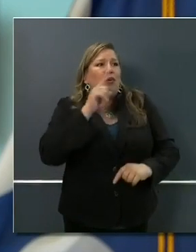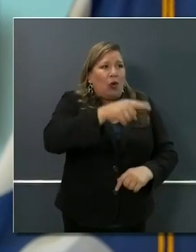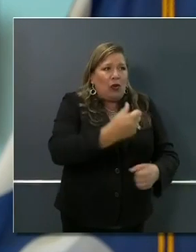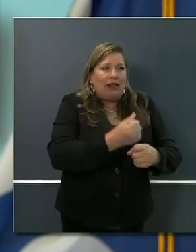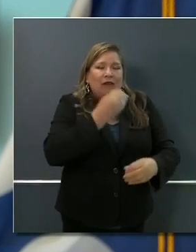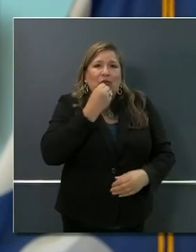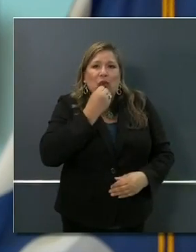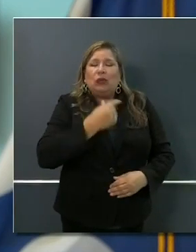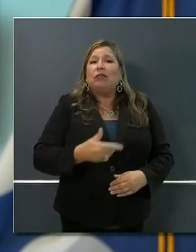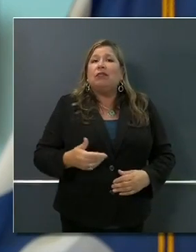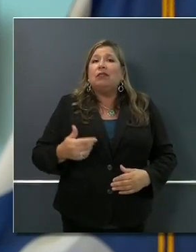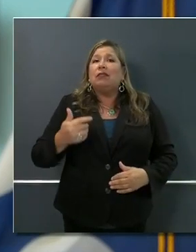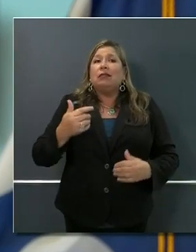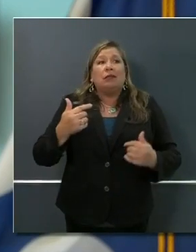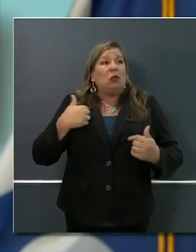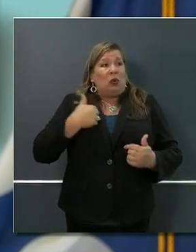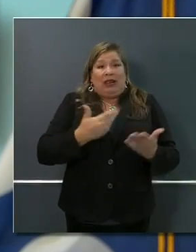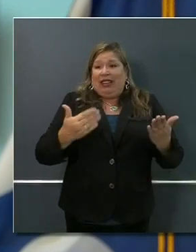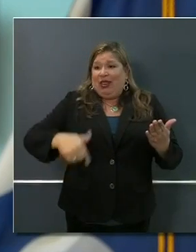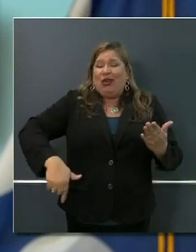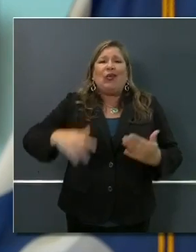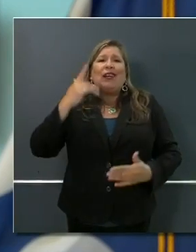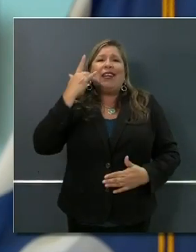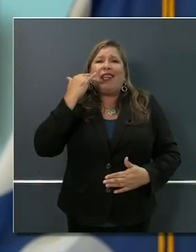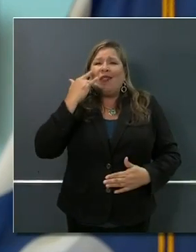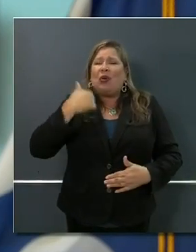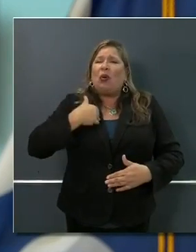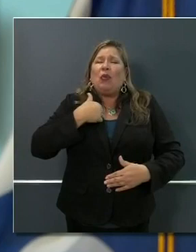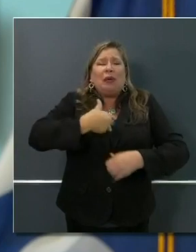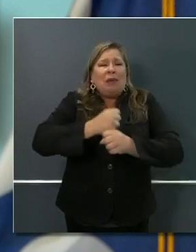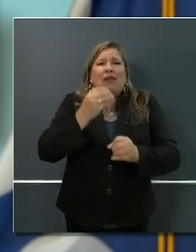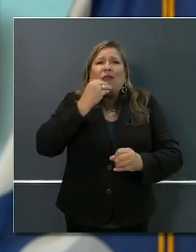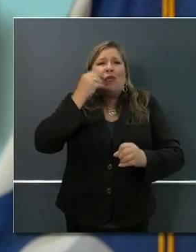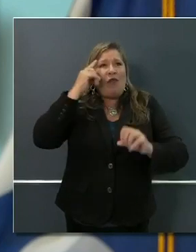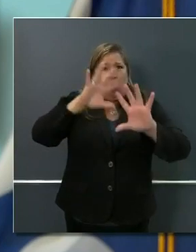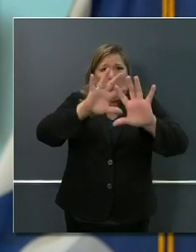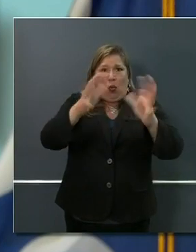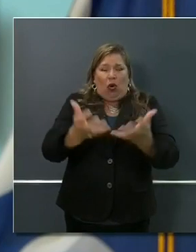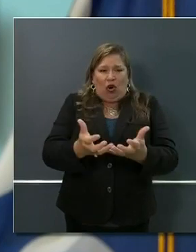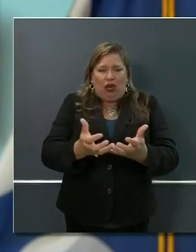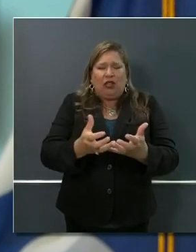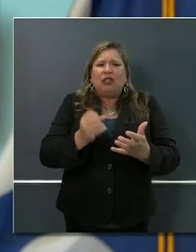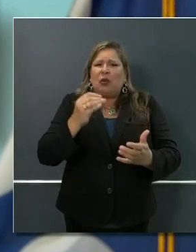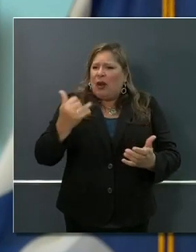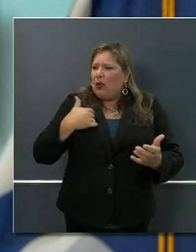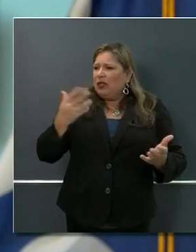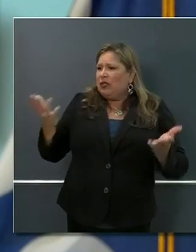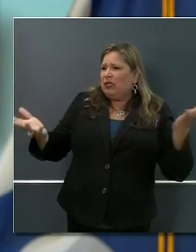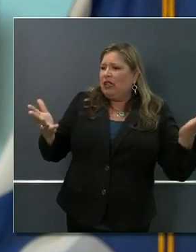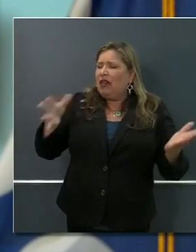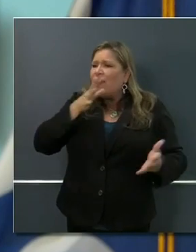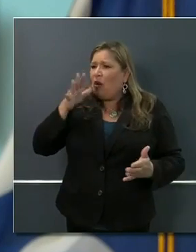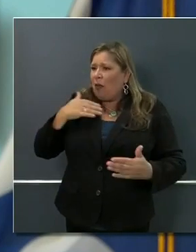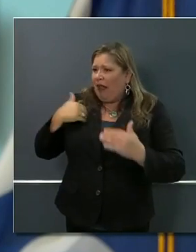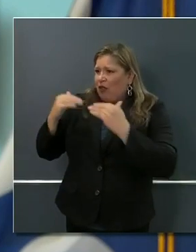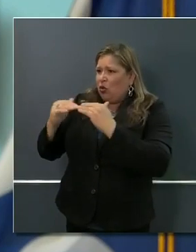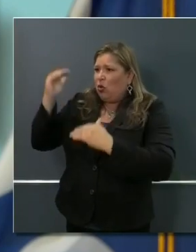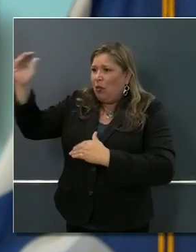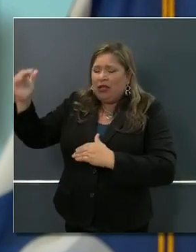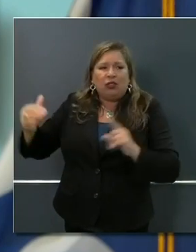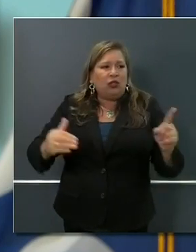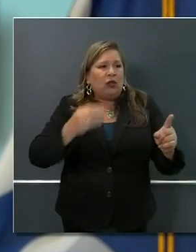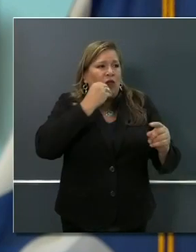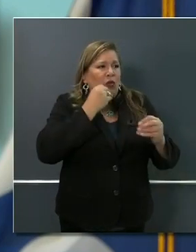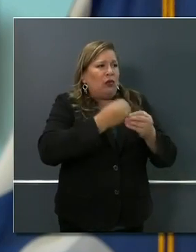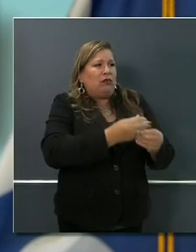the world, California, and we want to address that mismatch. We want to address the supply and the demand. And so